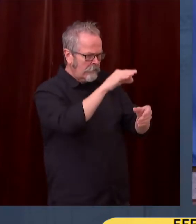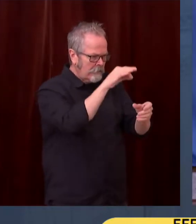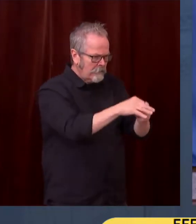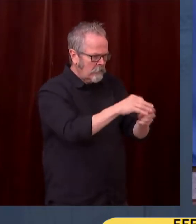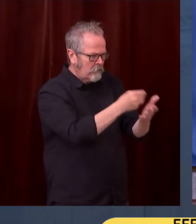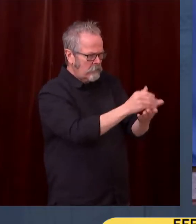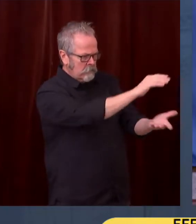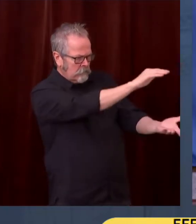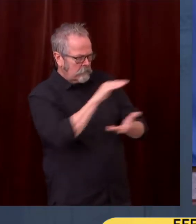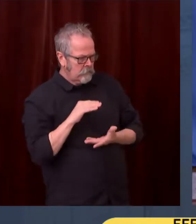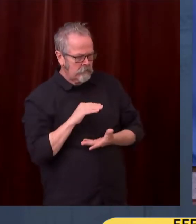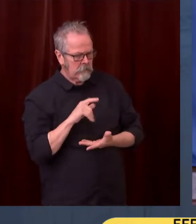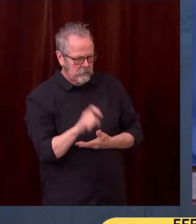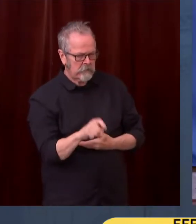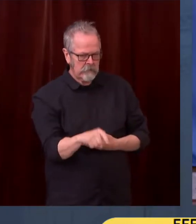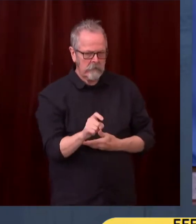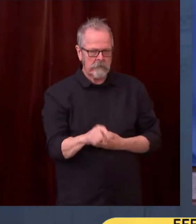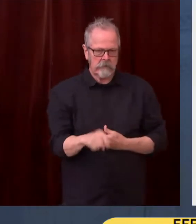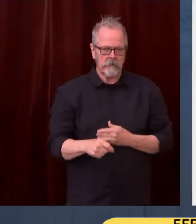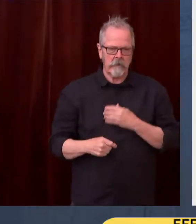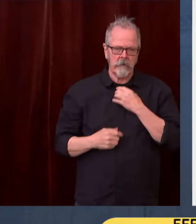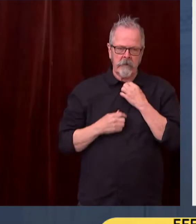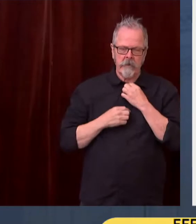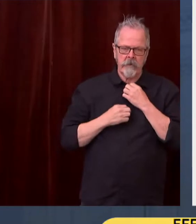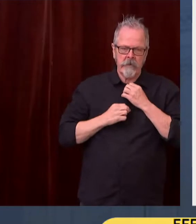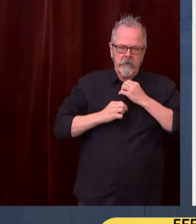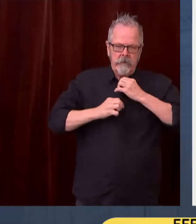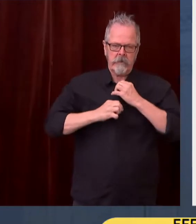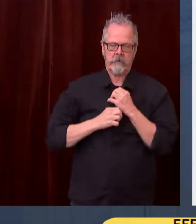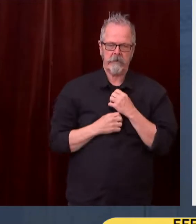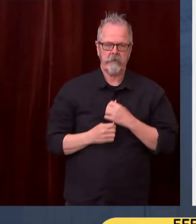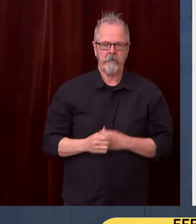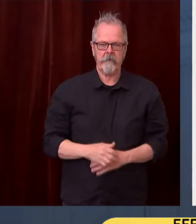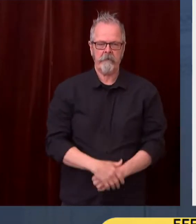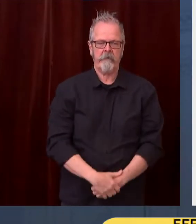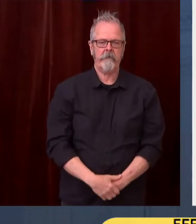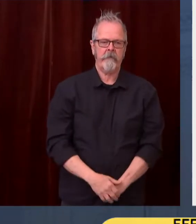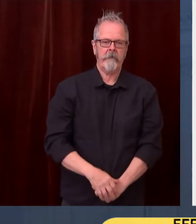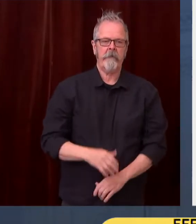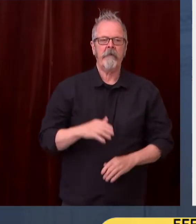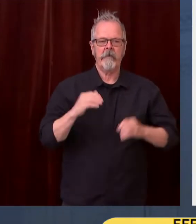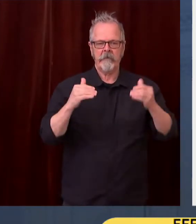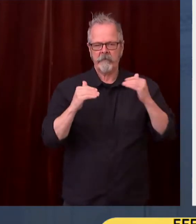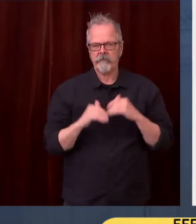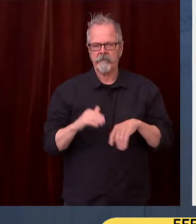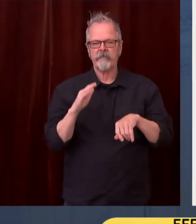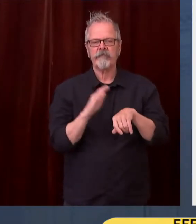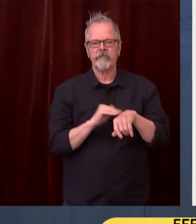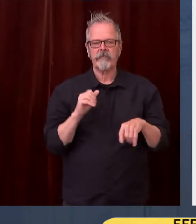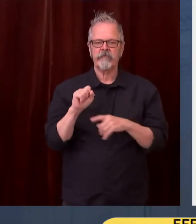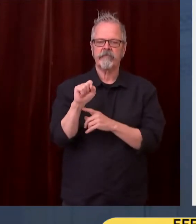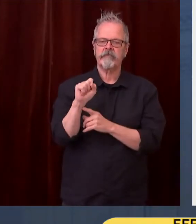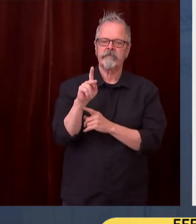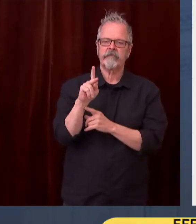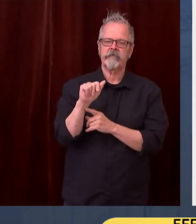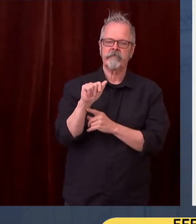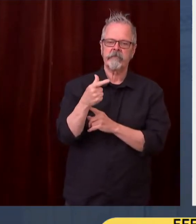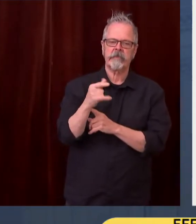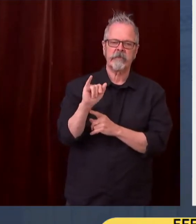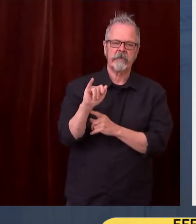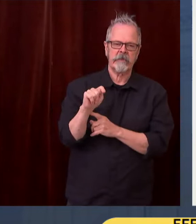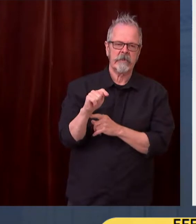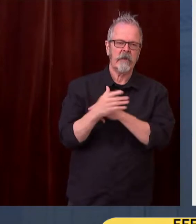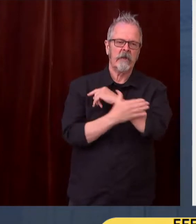Good afternoon. I'm Lisa Janicki, Skagit County Commissioner and currently chair of our board. Like all of